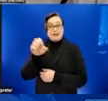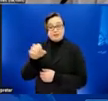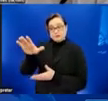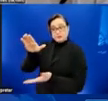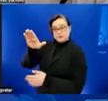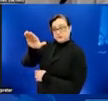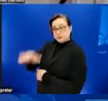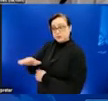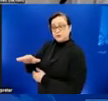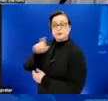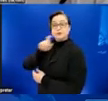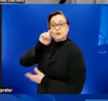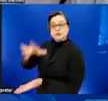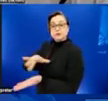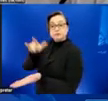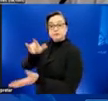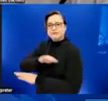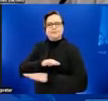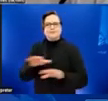Next, please. please.